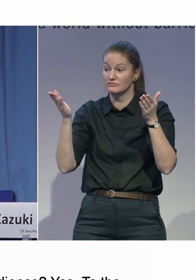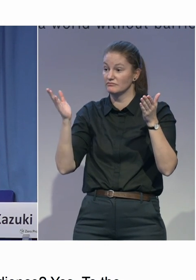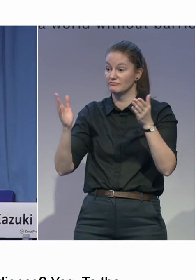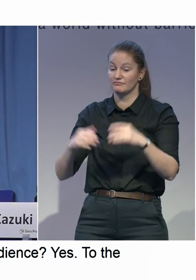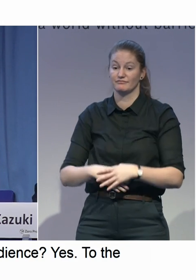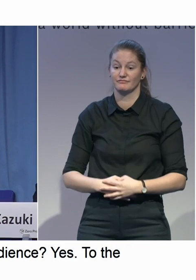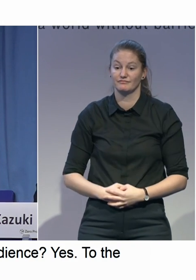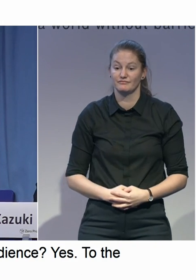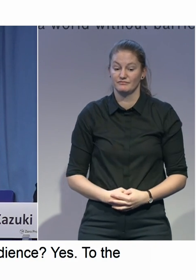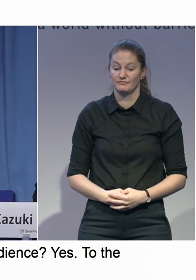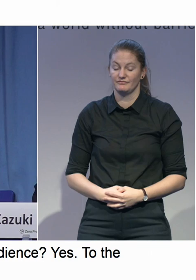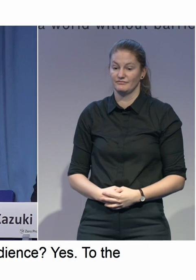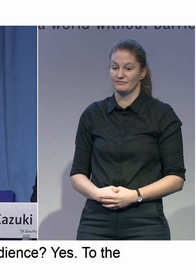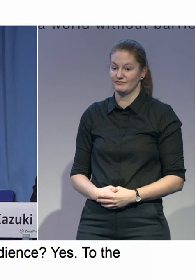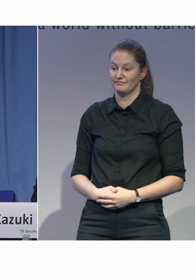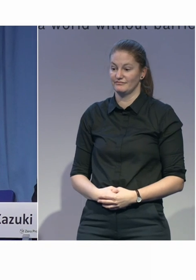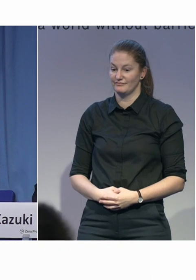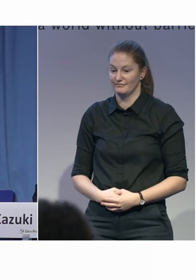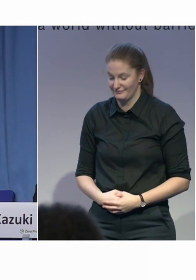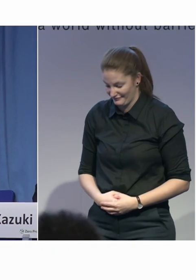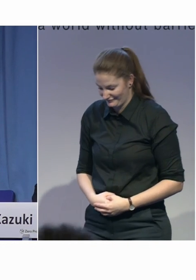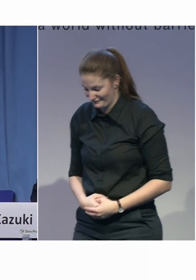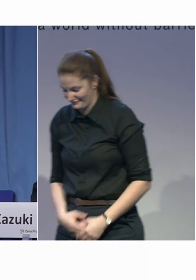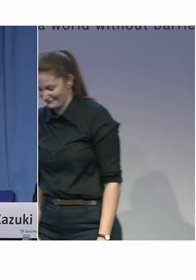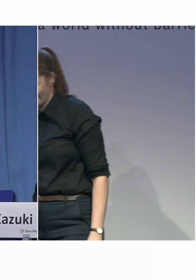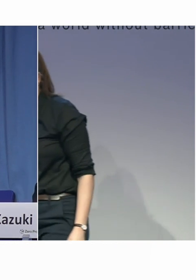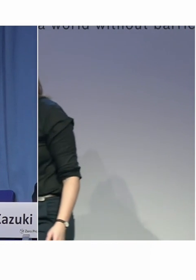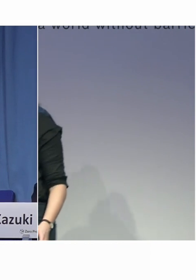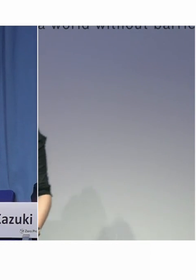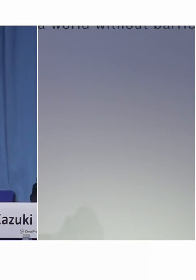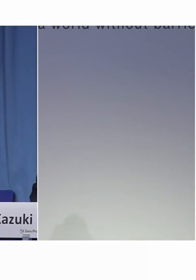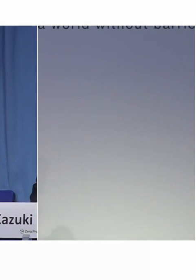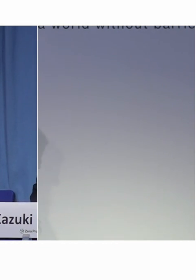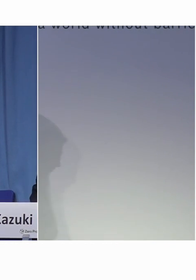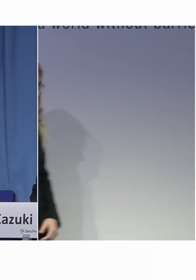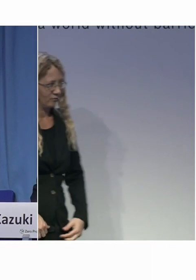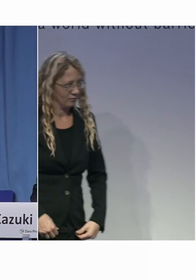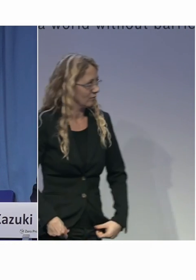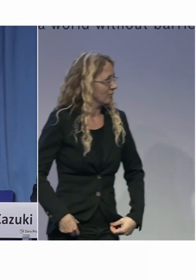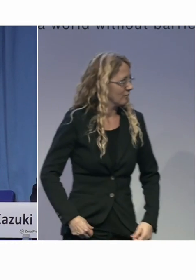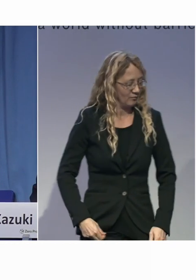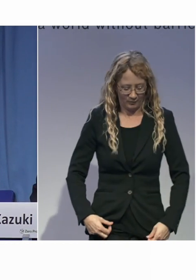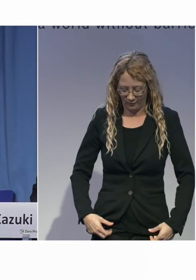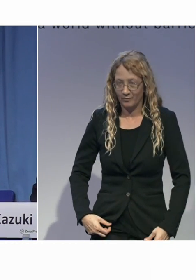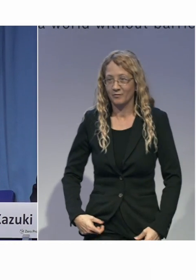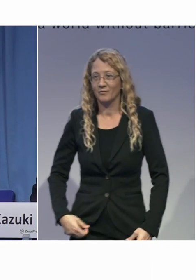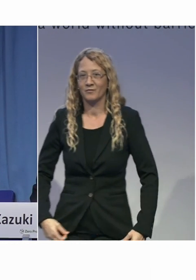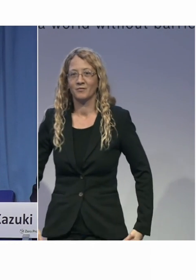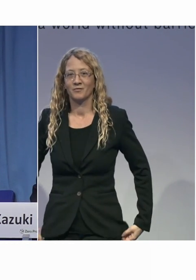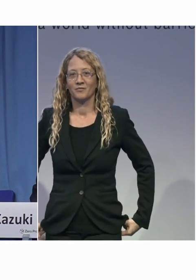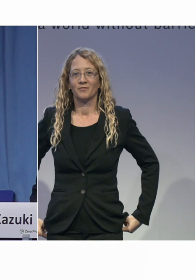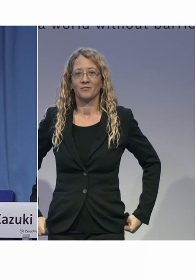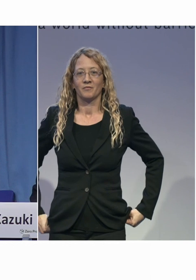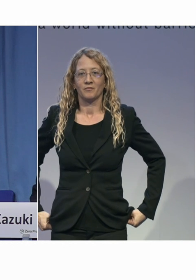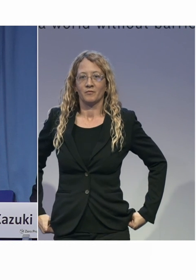Hello. Hi. My name is Masahito Kawamori. I don't have a question, but I would like to